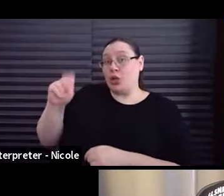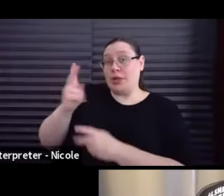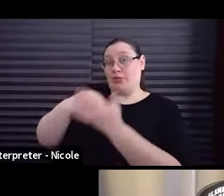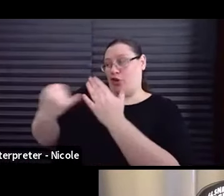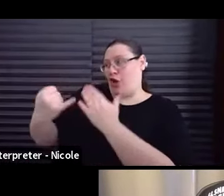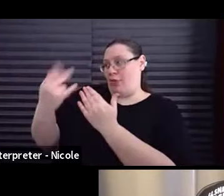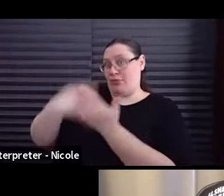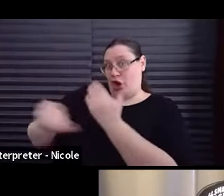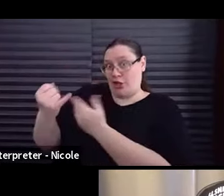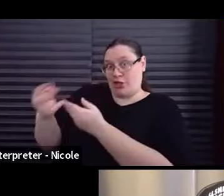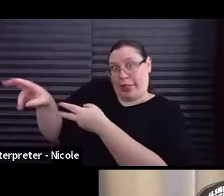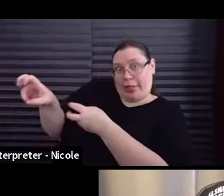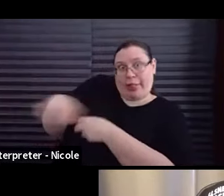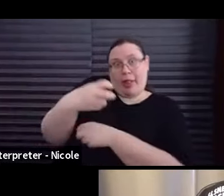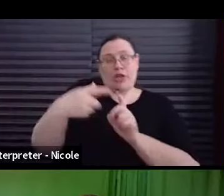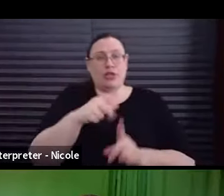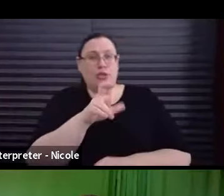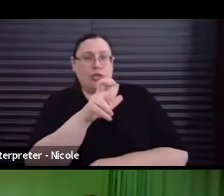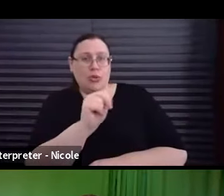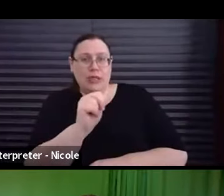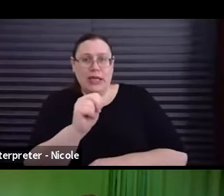use micro and has very little time?